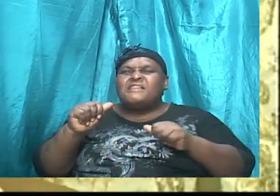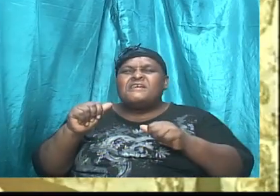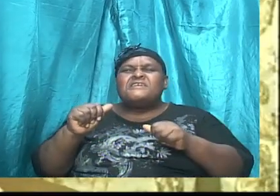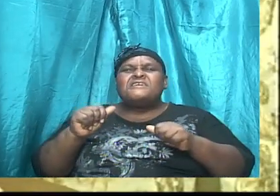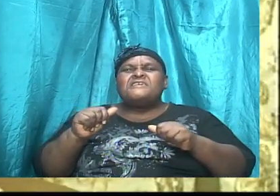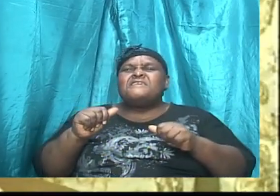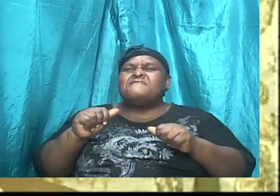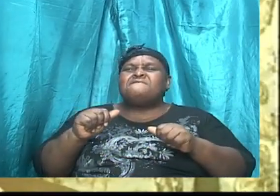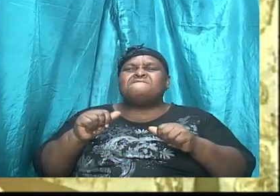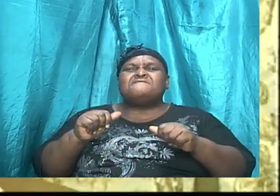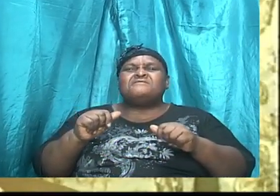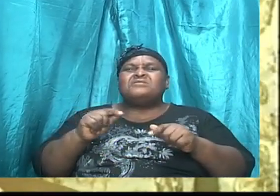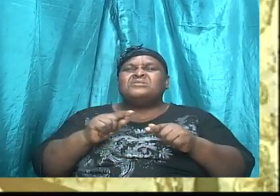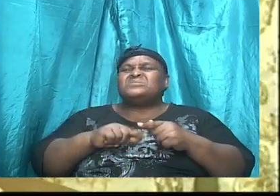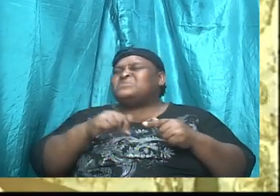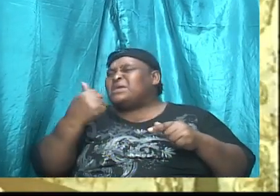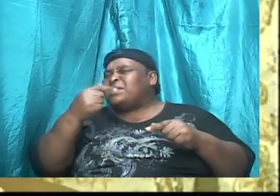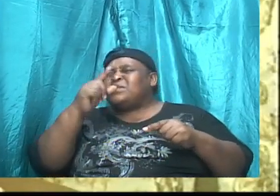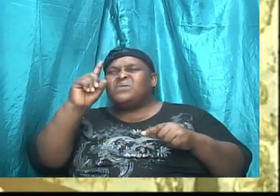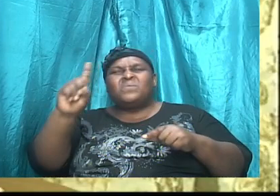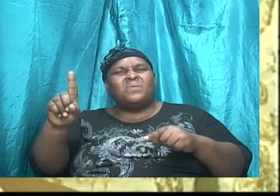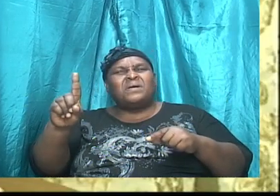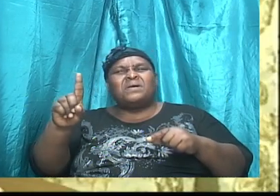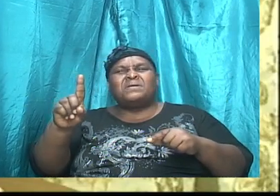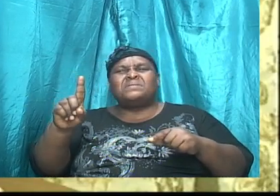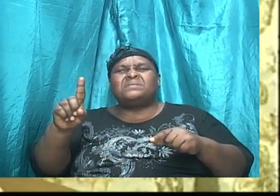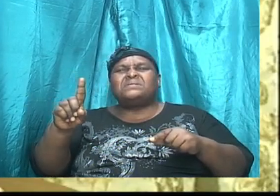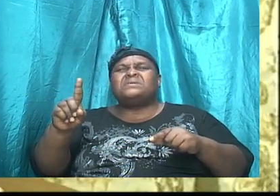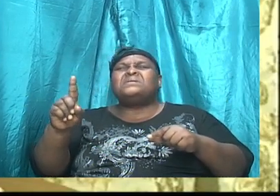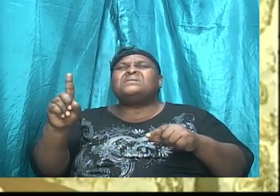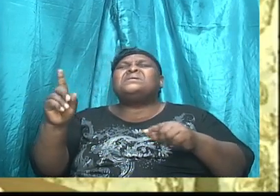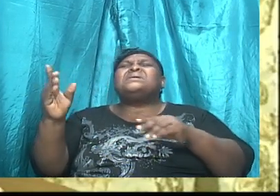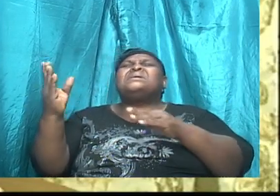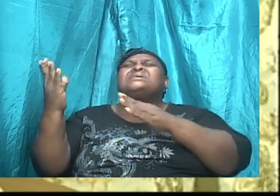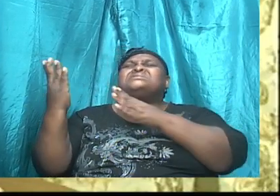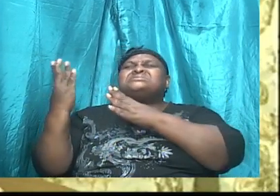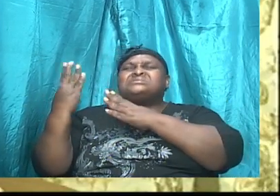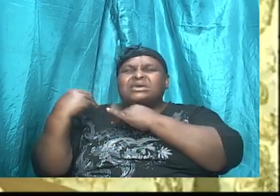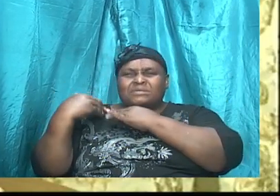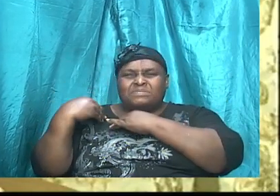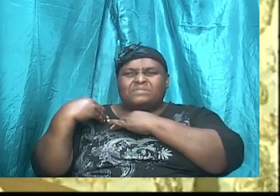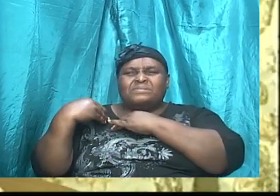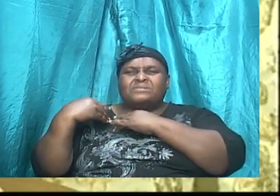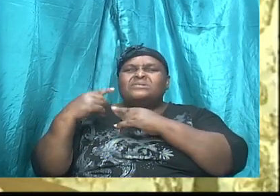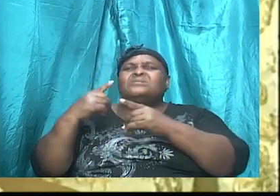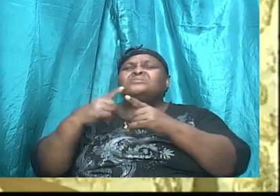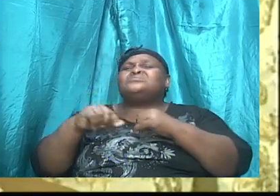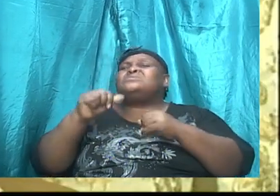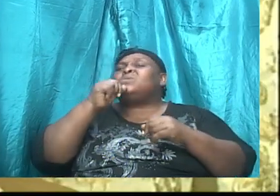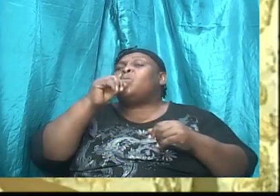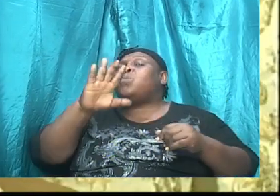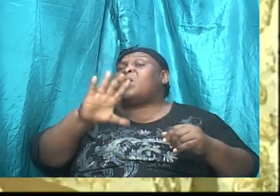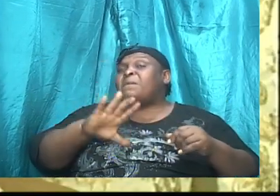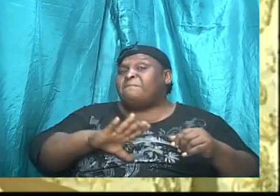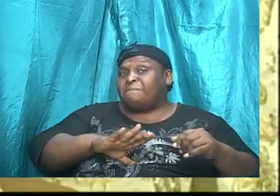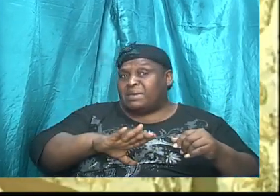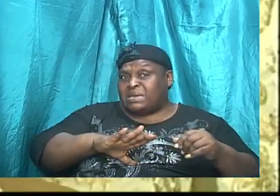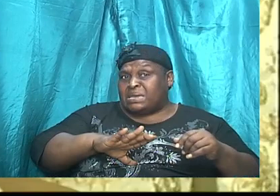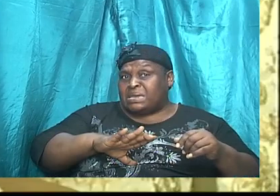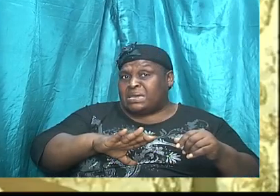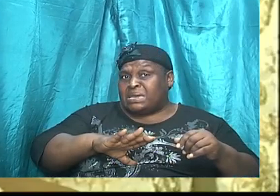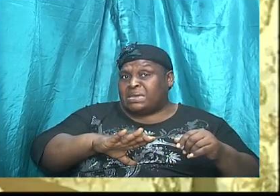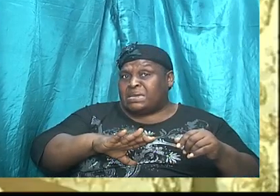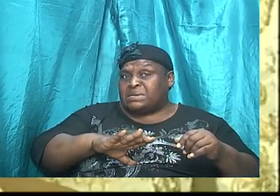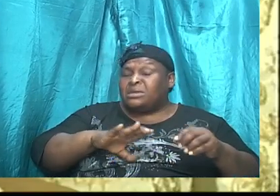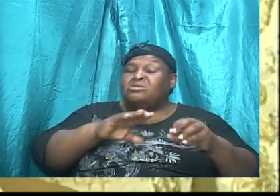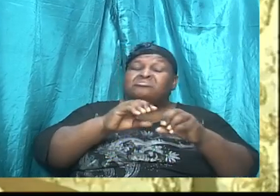thronging him, touching him, bumping up in him because of their, their attitude. There was nothing in their